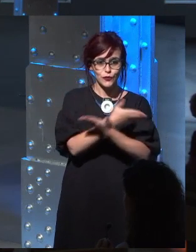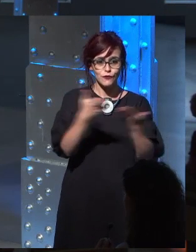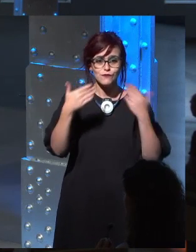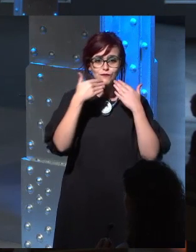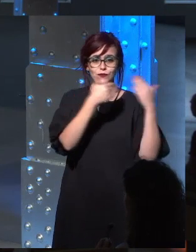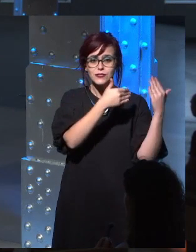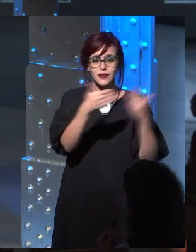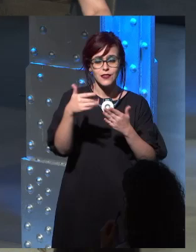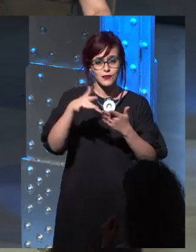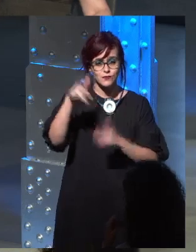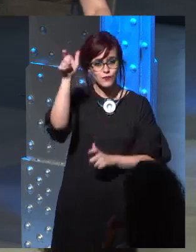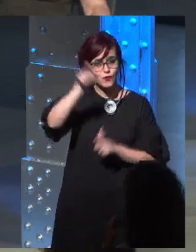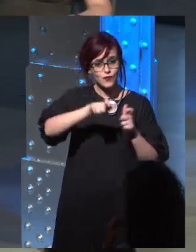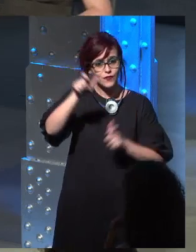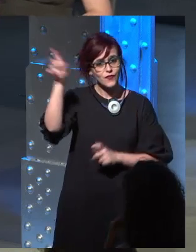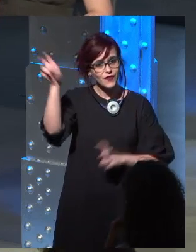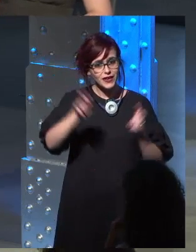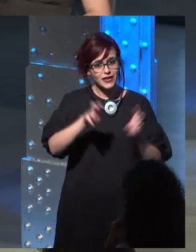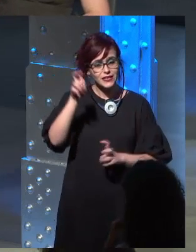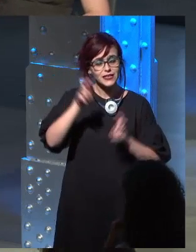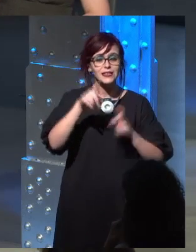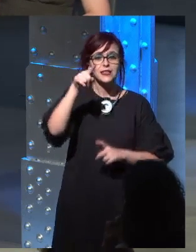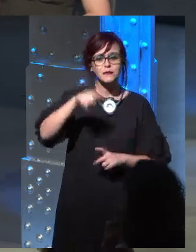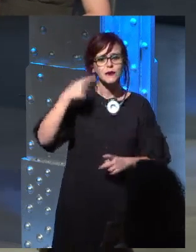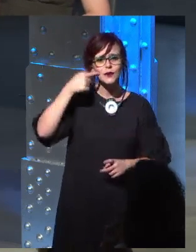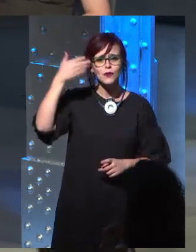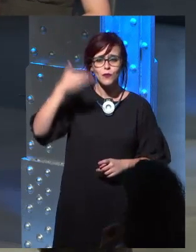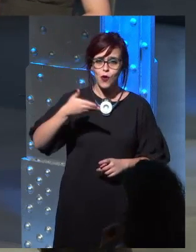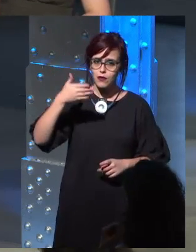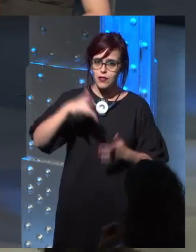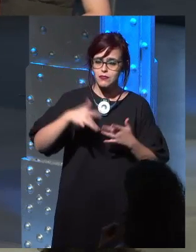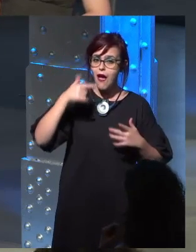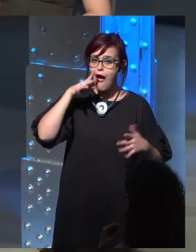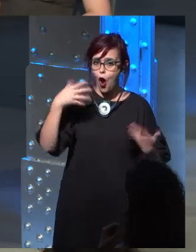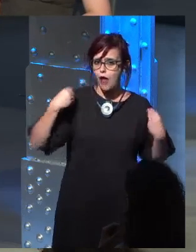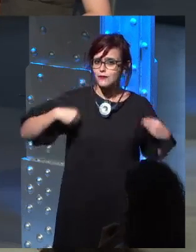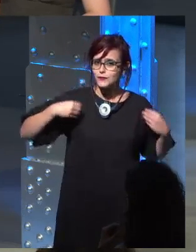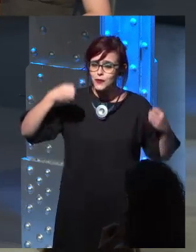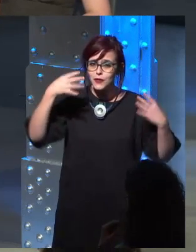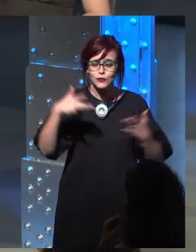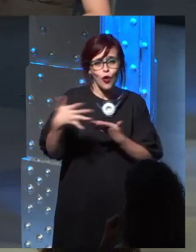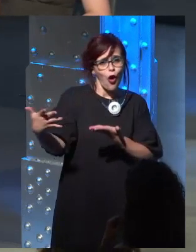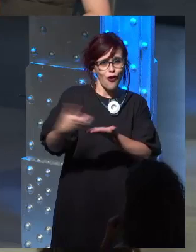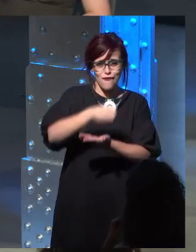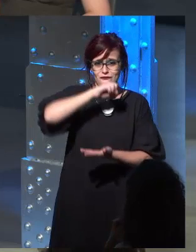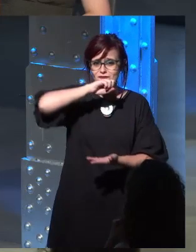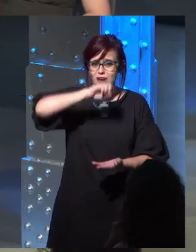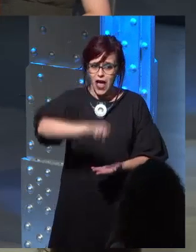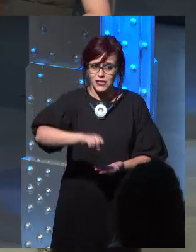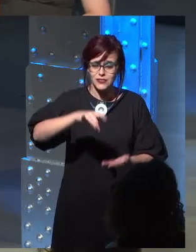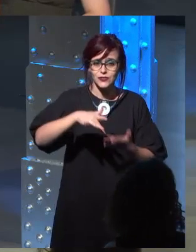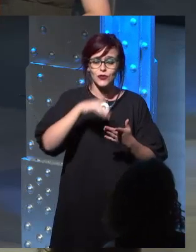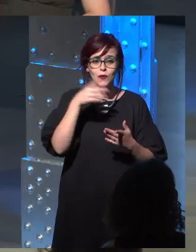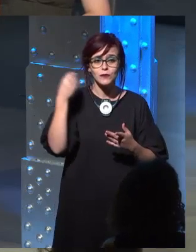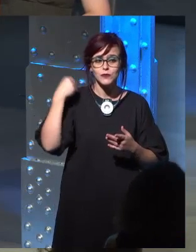We cannot hear. are very well with. Welcome. Thank you for being here with us this